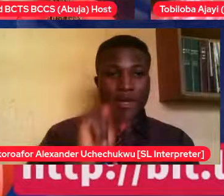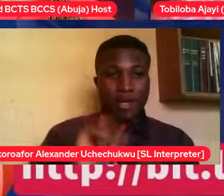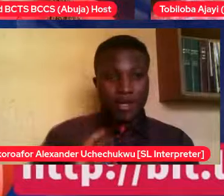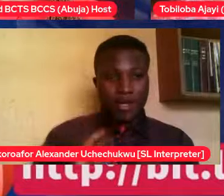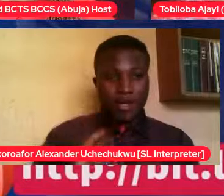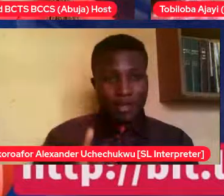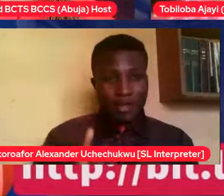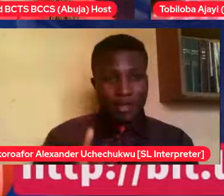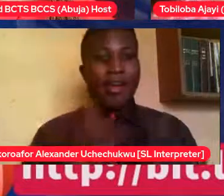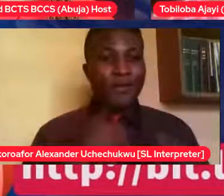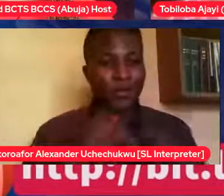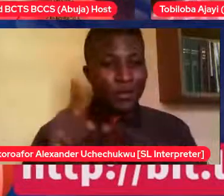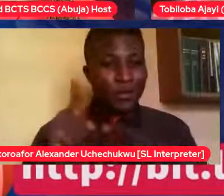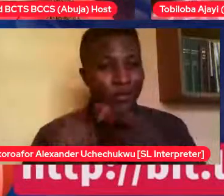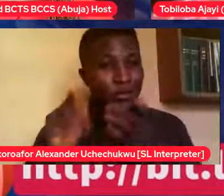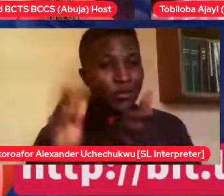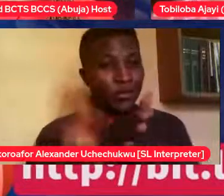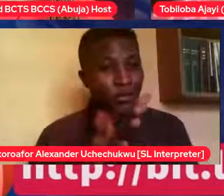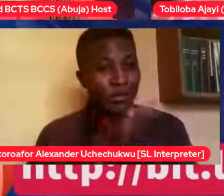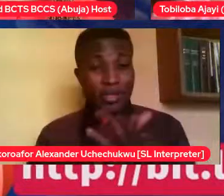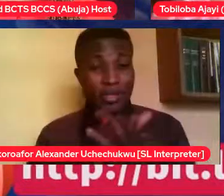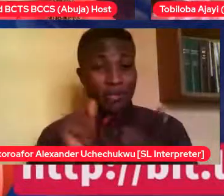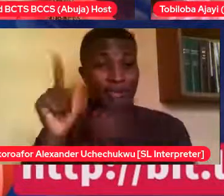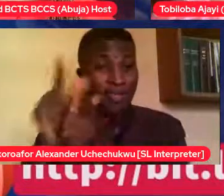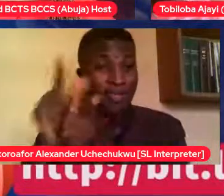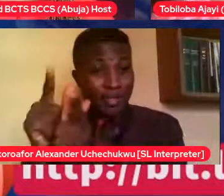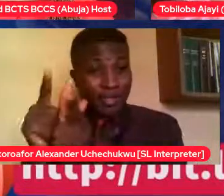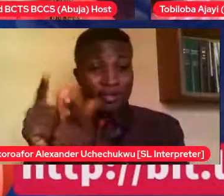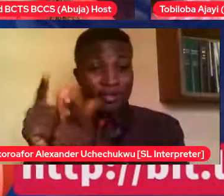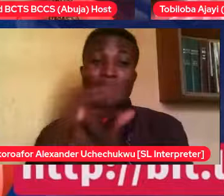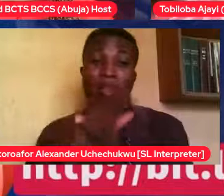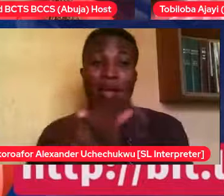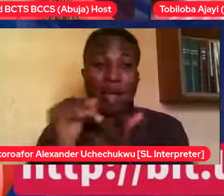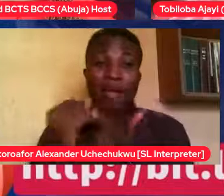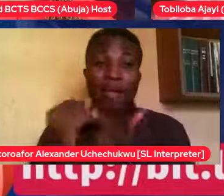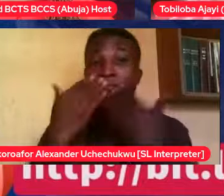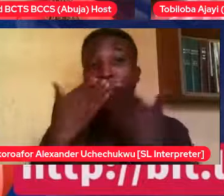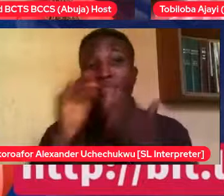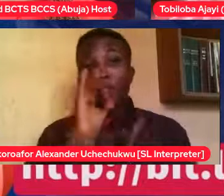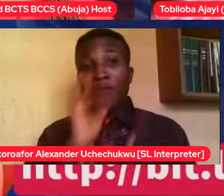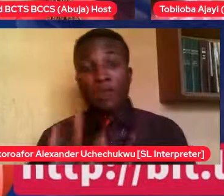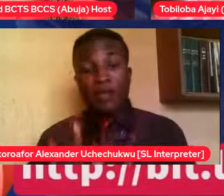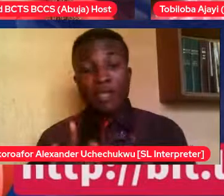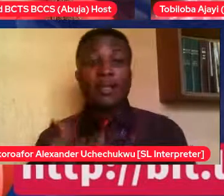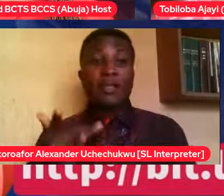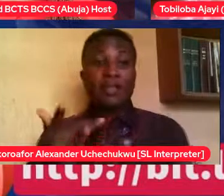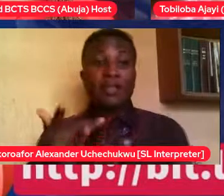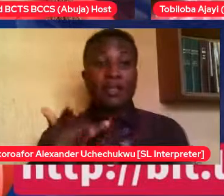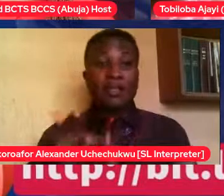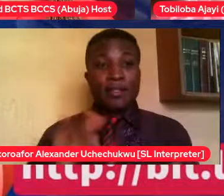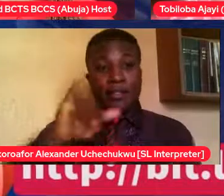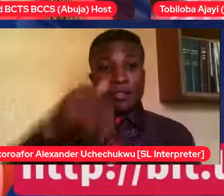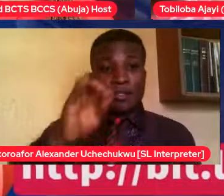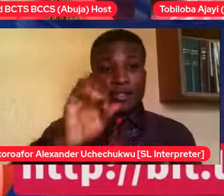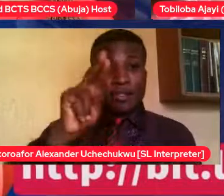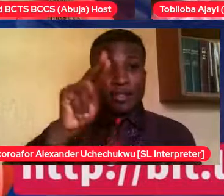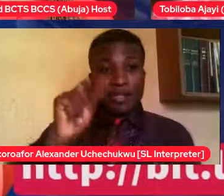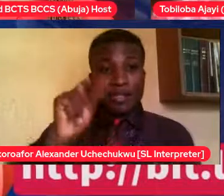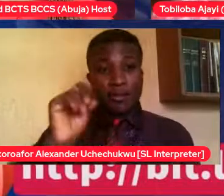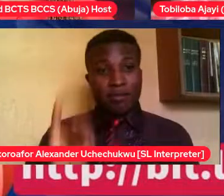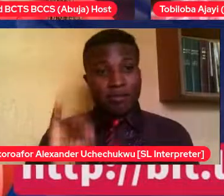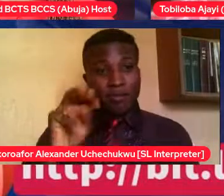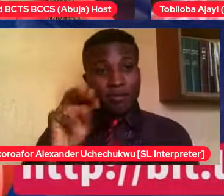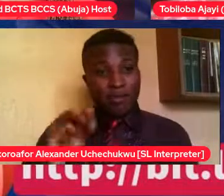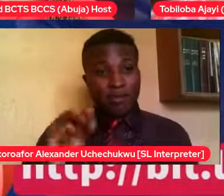were also open to us being friends. So we would actually go and visit Jemima, you know, at the weekend. So we'll take Jemima and Moni out to the